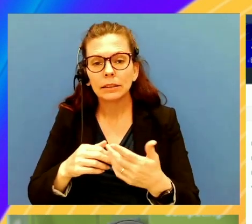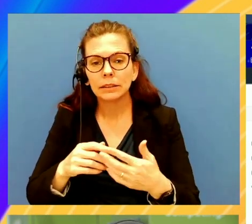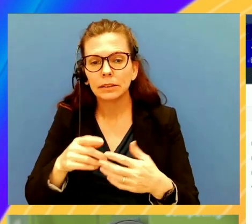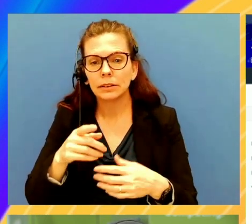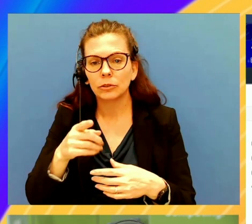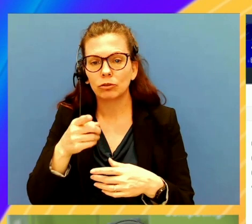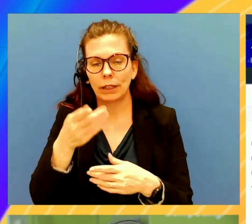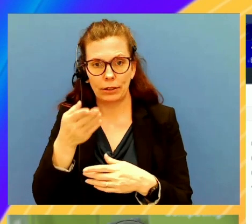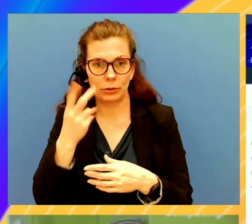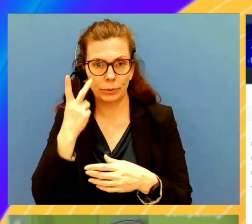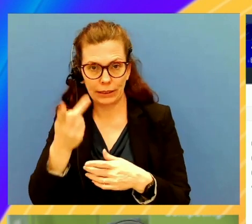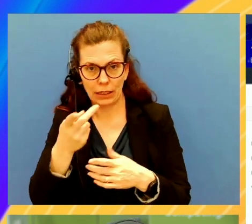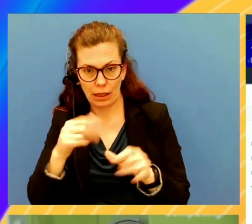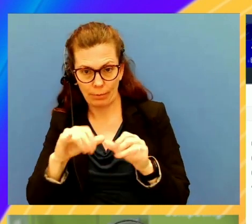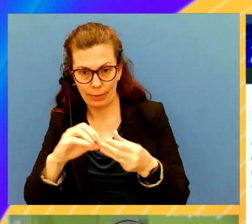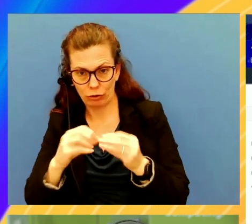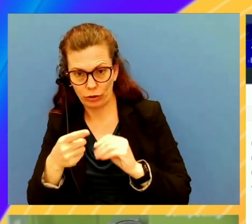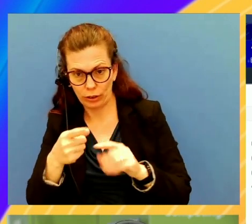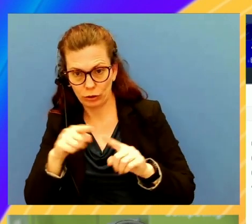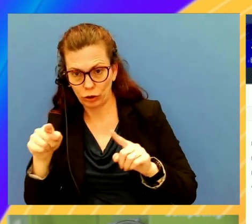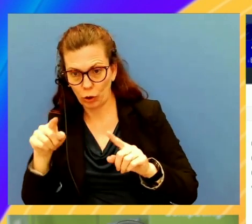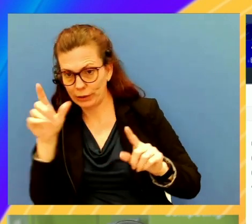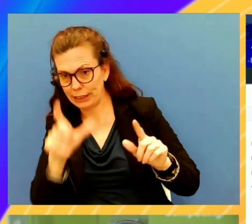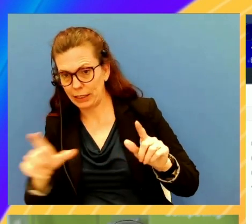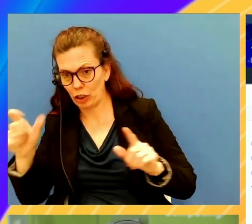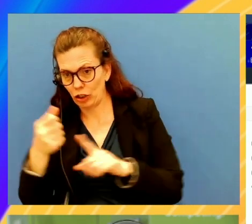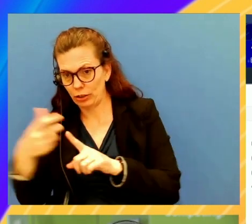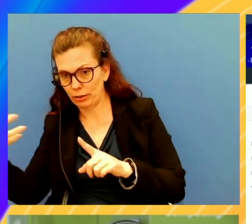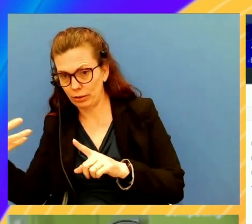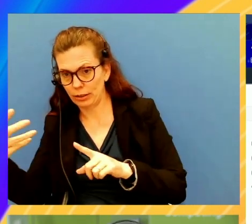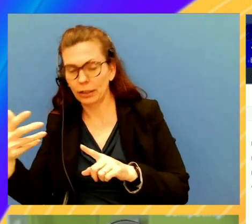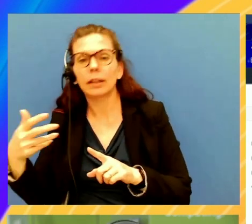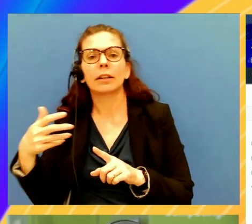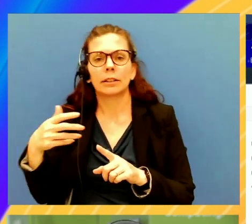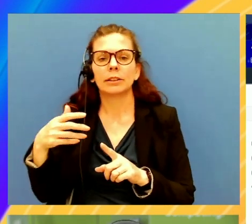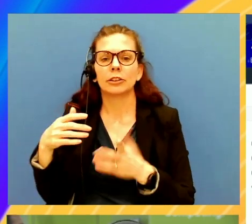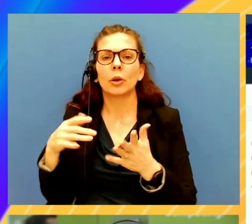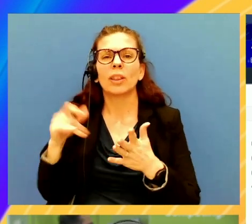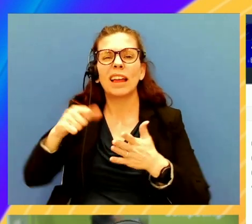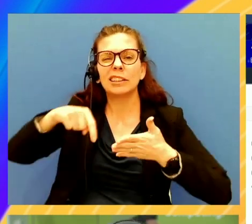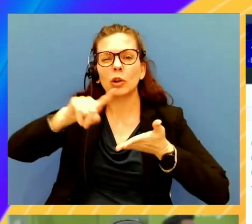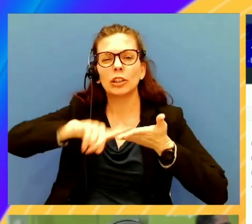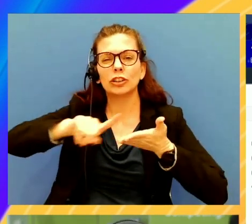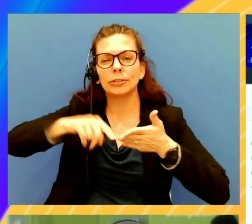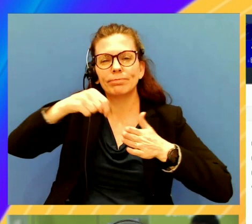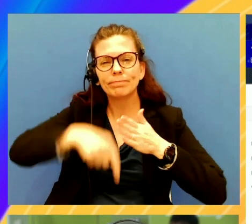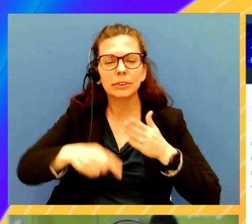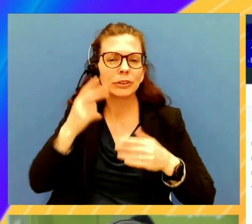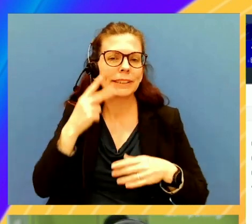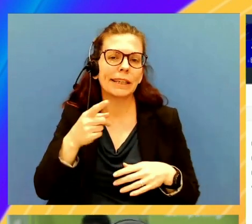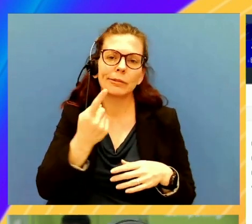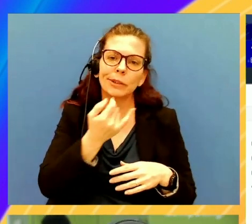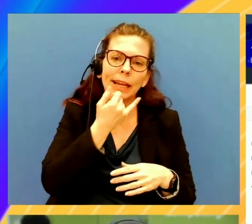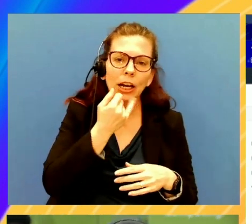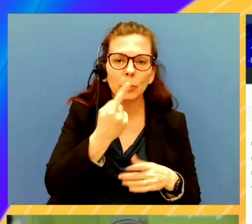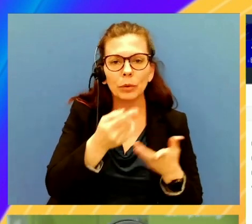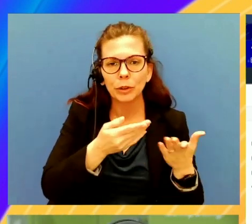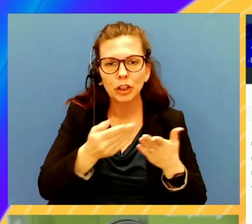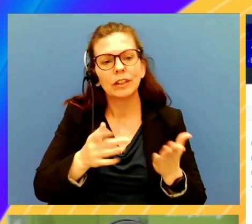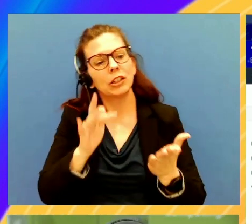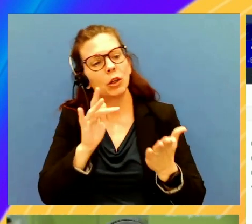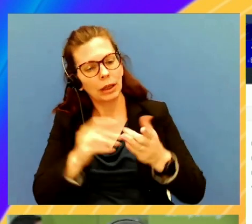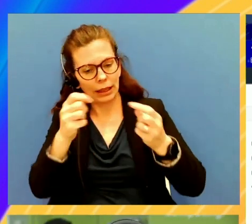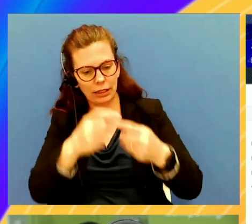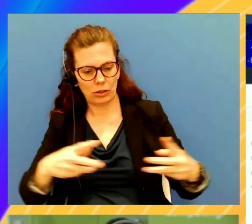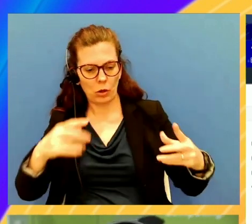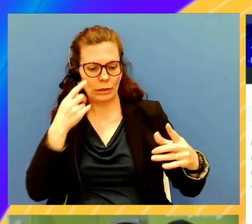and the metric shows out here. So that way you can deep dive. If you see there's an error happening in one of the services, you can click on it, go